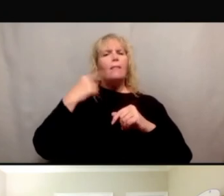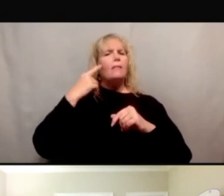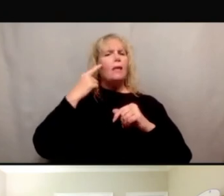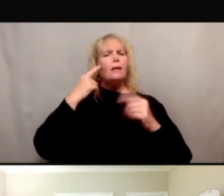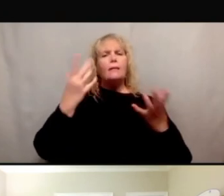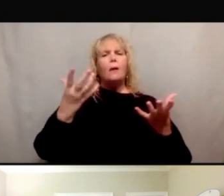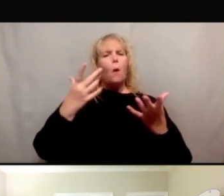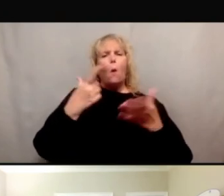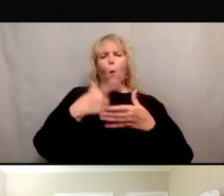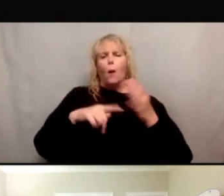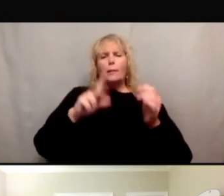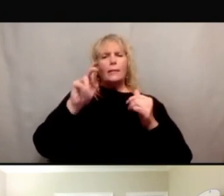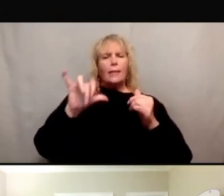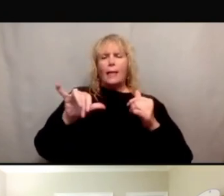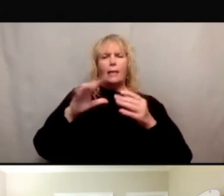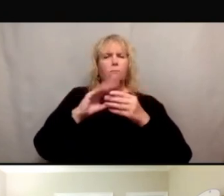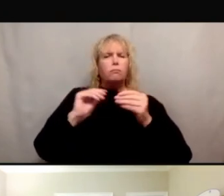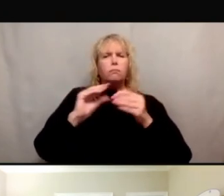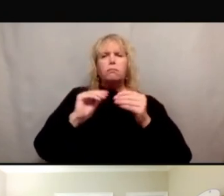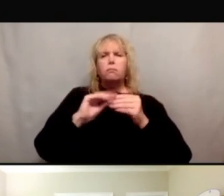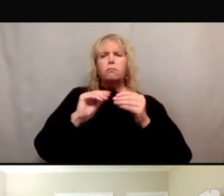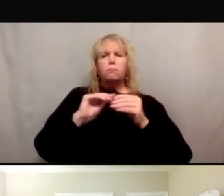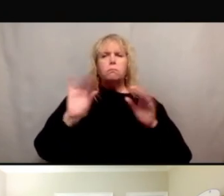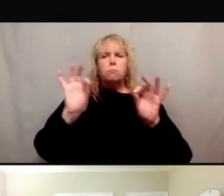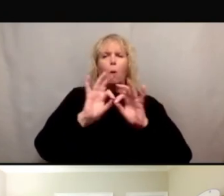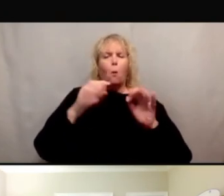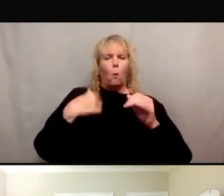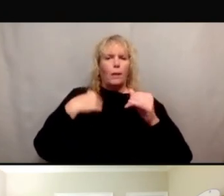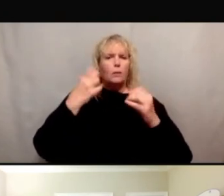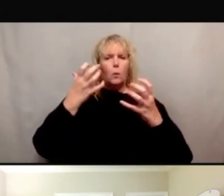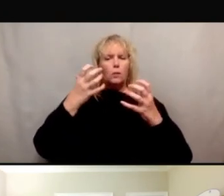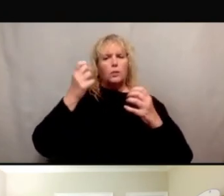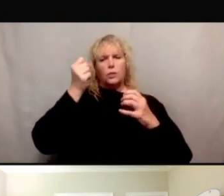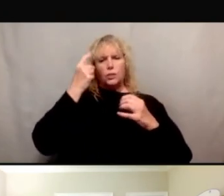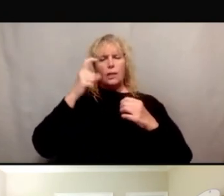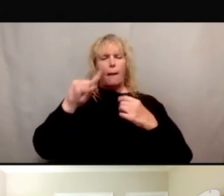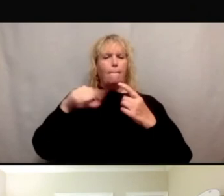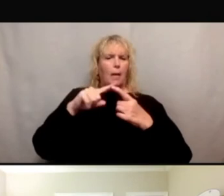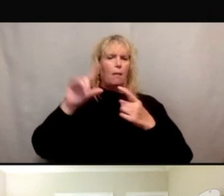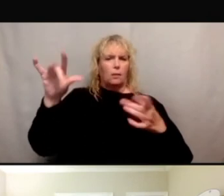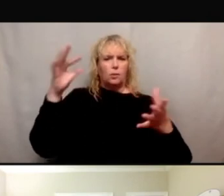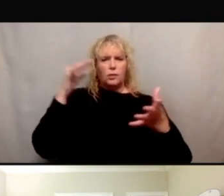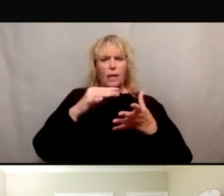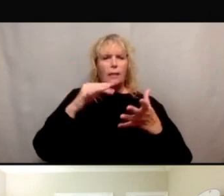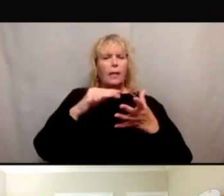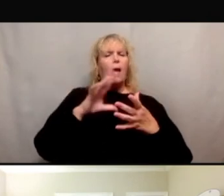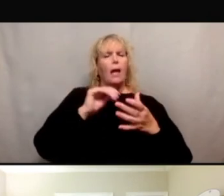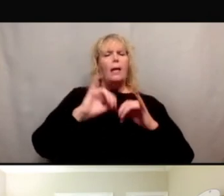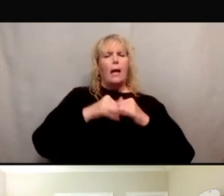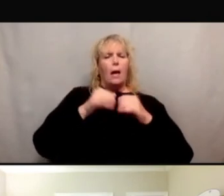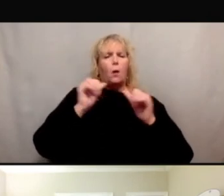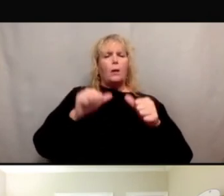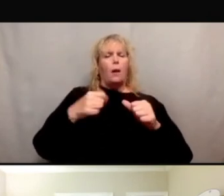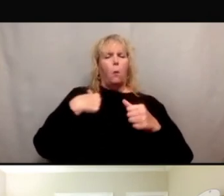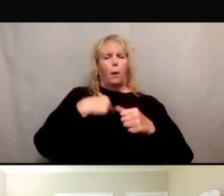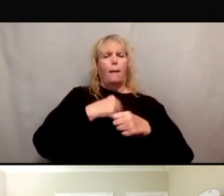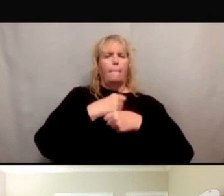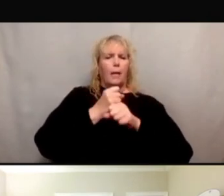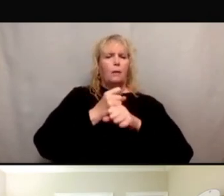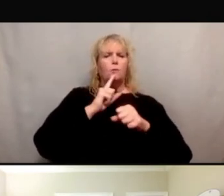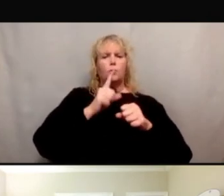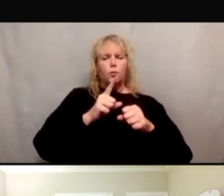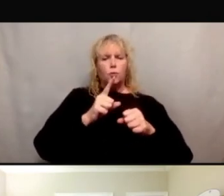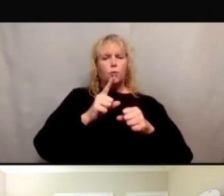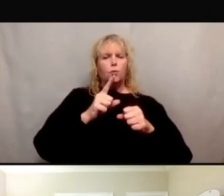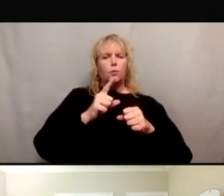what are the key messages we really want people to understand about a study that they're going to be in? And how can we make sure then that those little